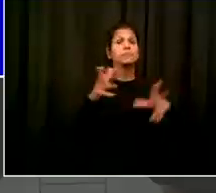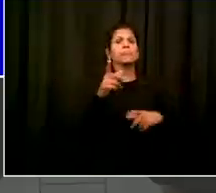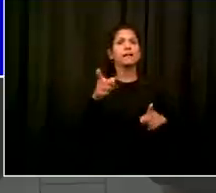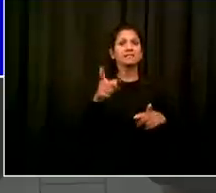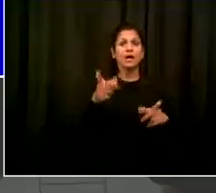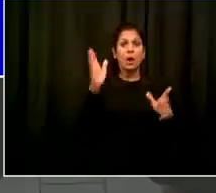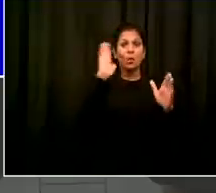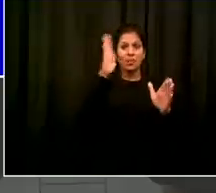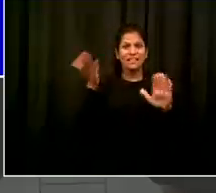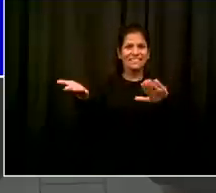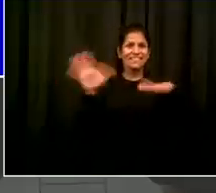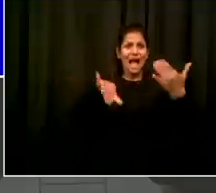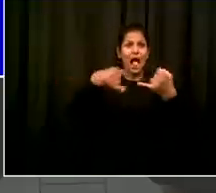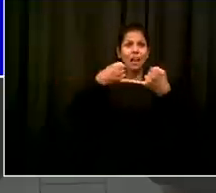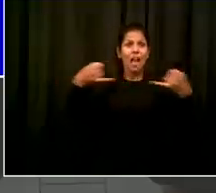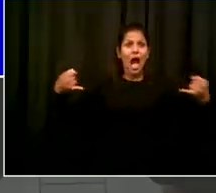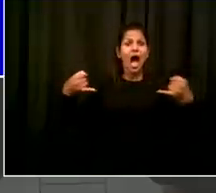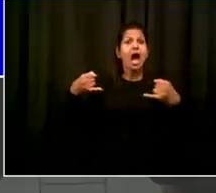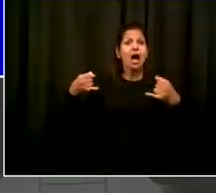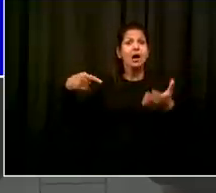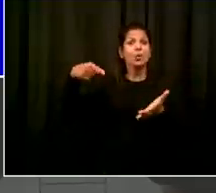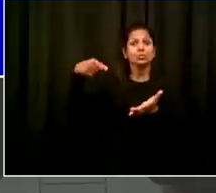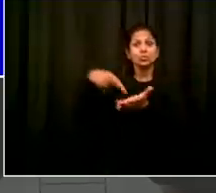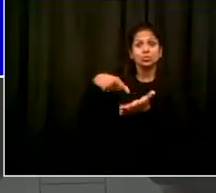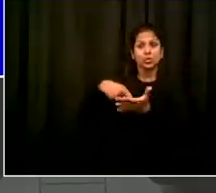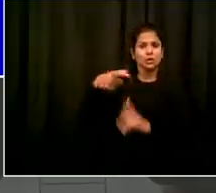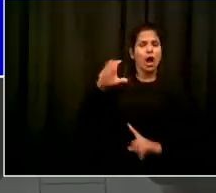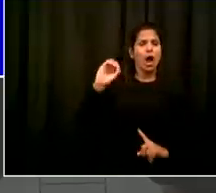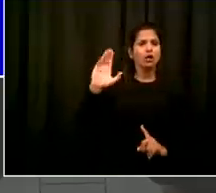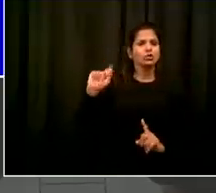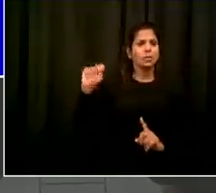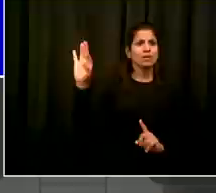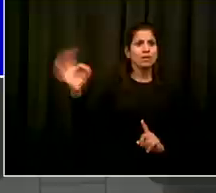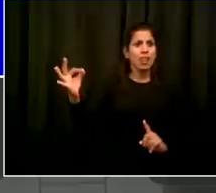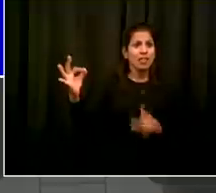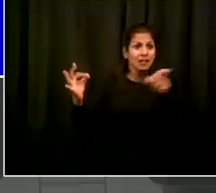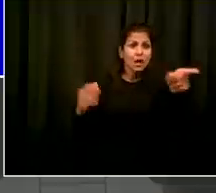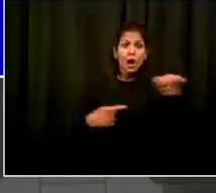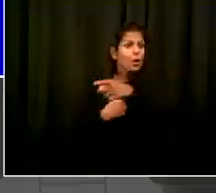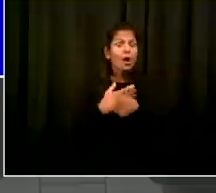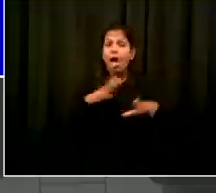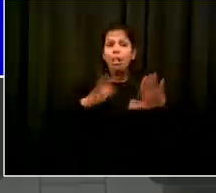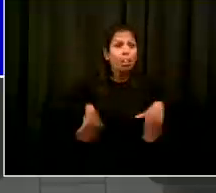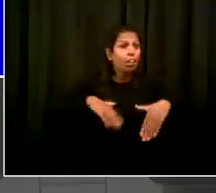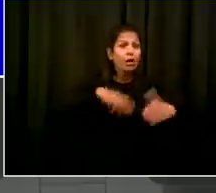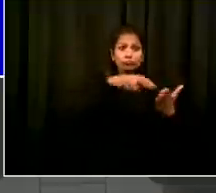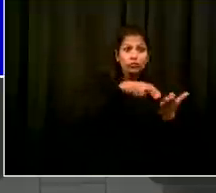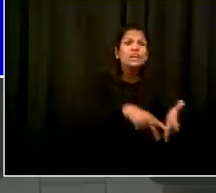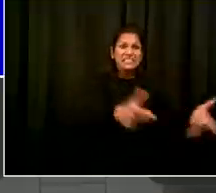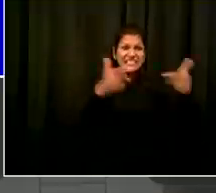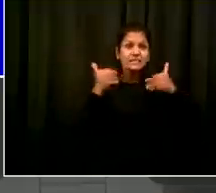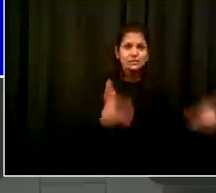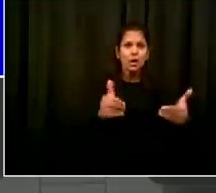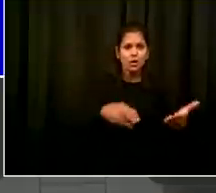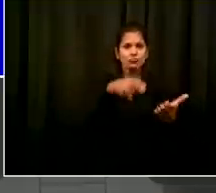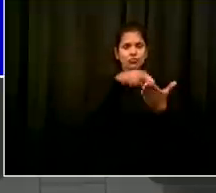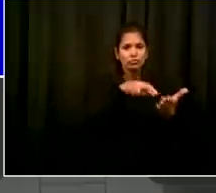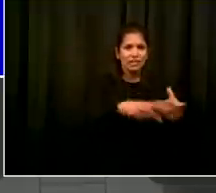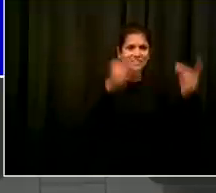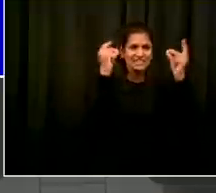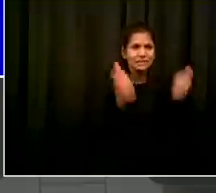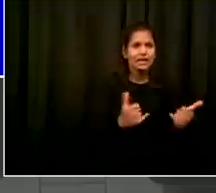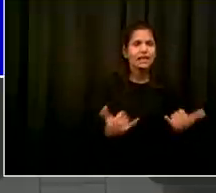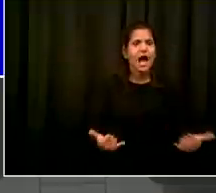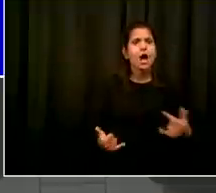the deadline to register to vote for the general election the presidential election all the other key offices that are up on the ballot the